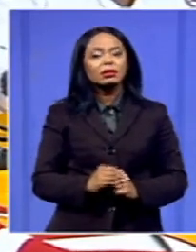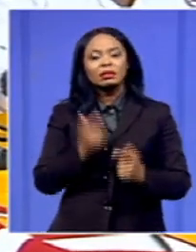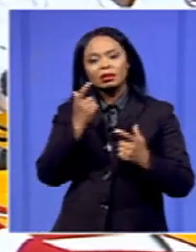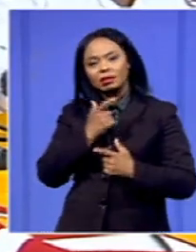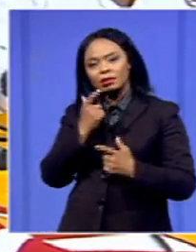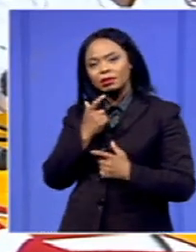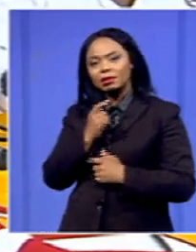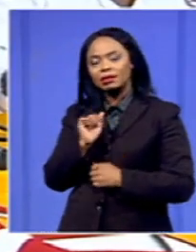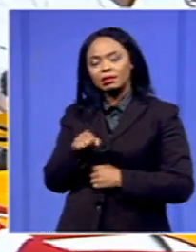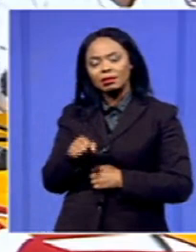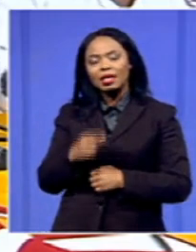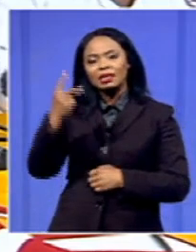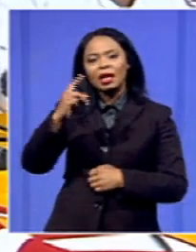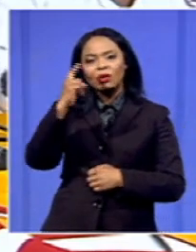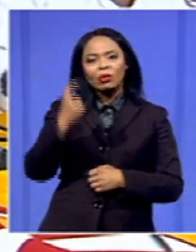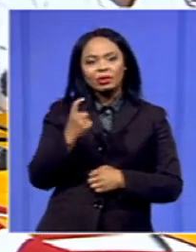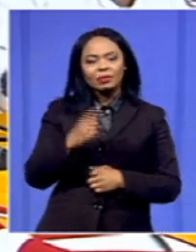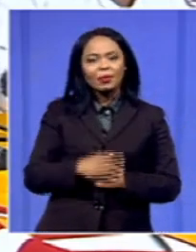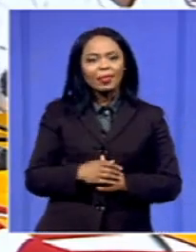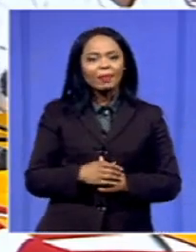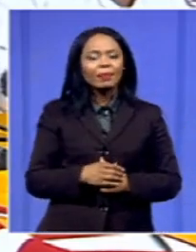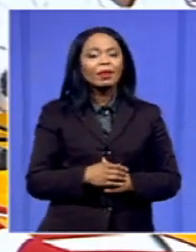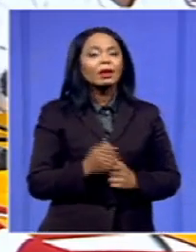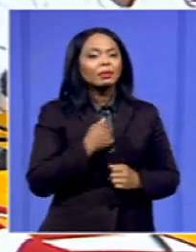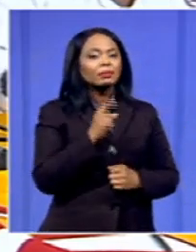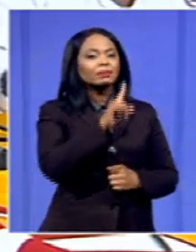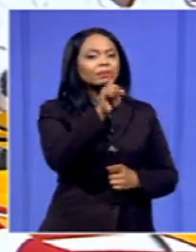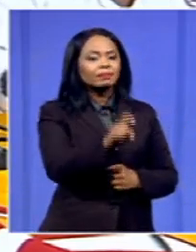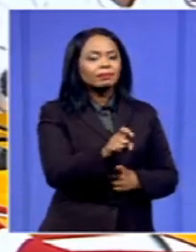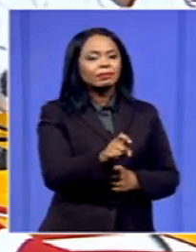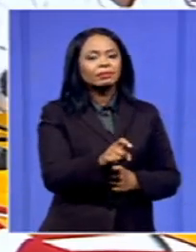also, my question is related to the Maulis.